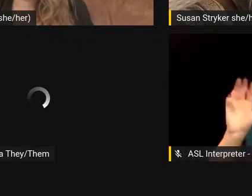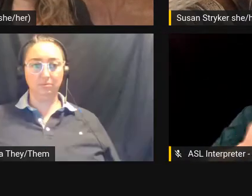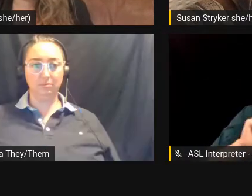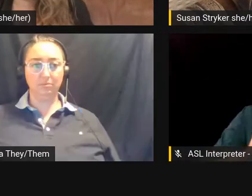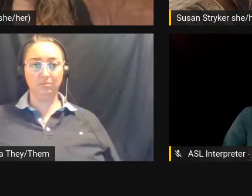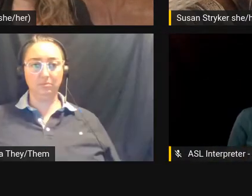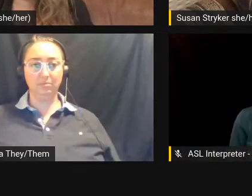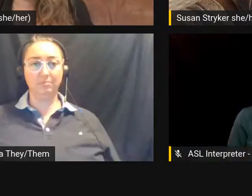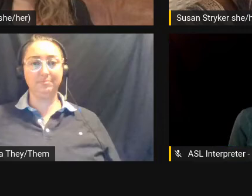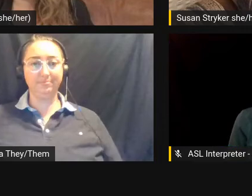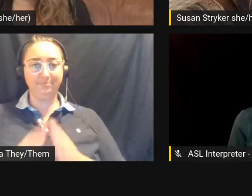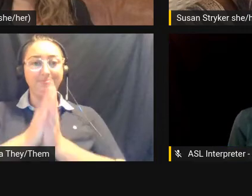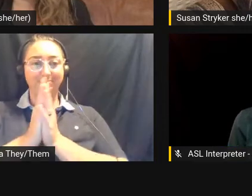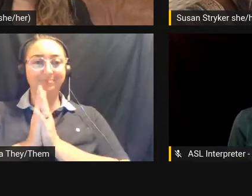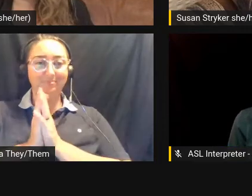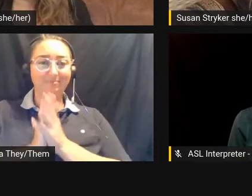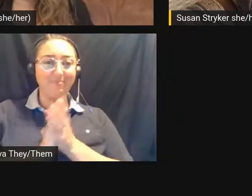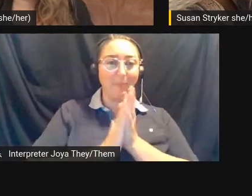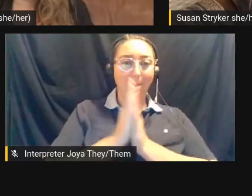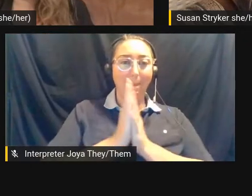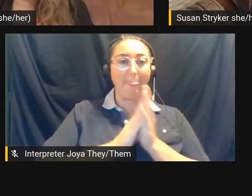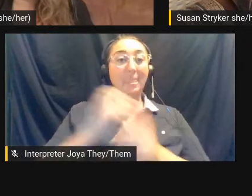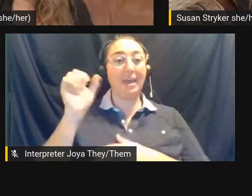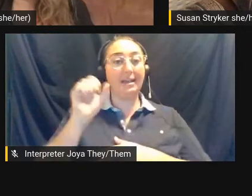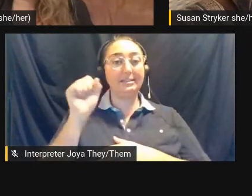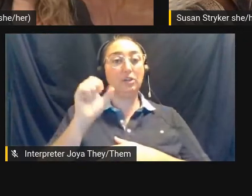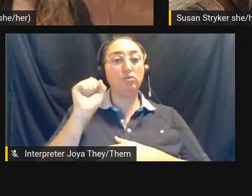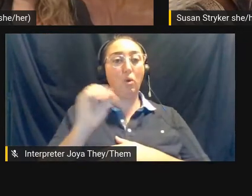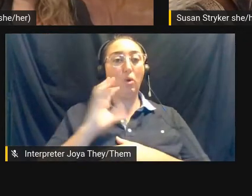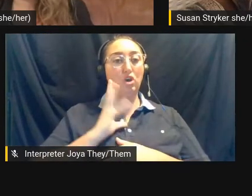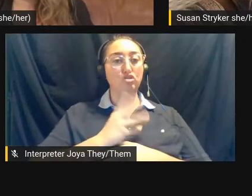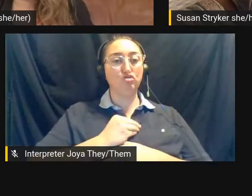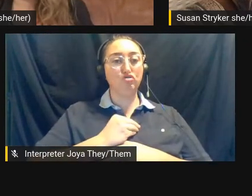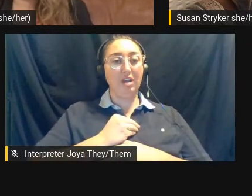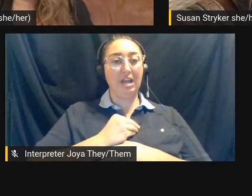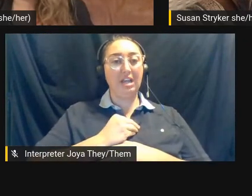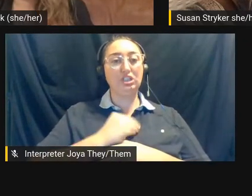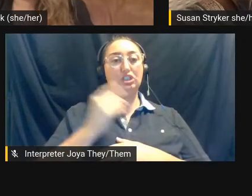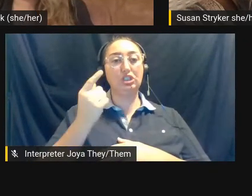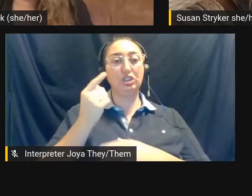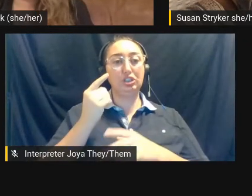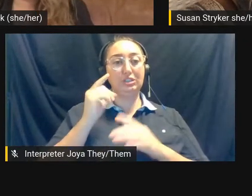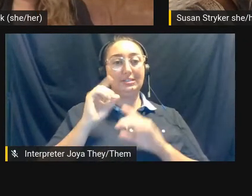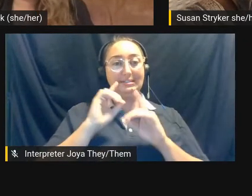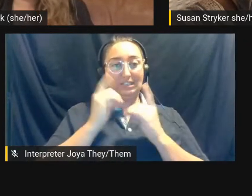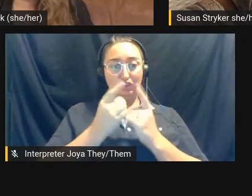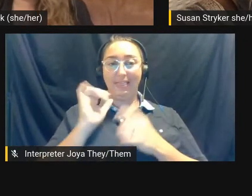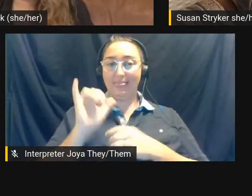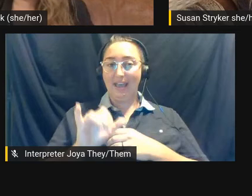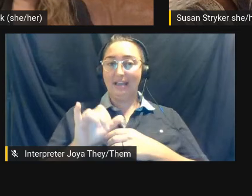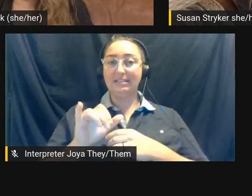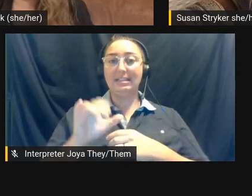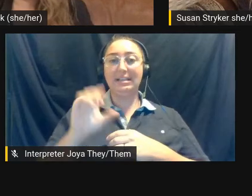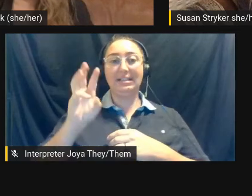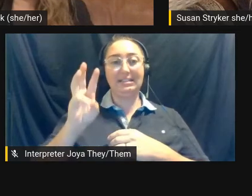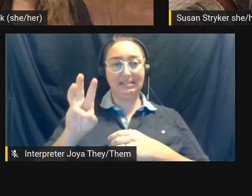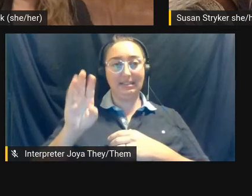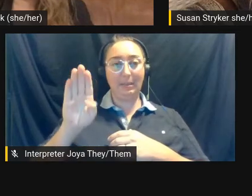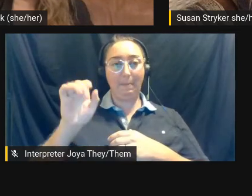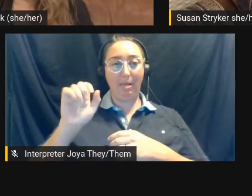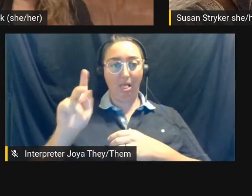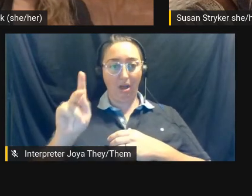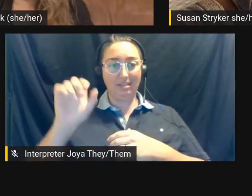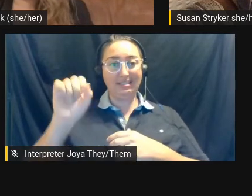Yeah. So the Transgender District is geographically six blocks in the